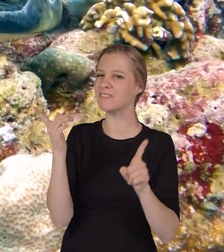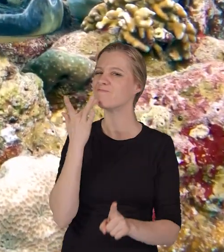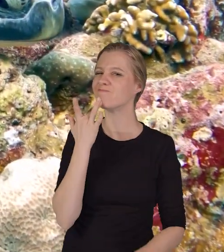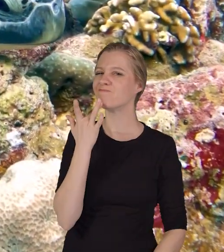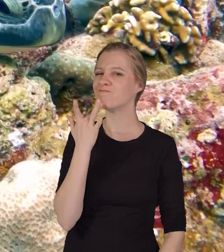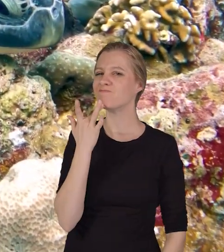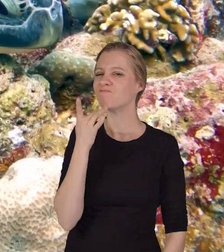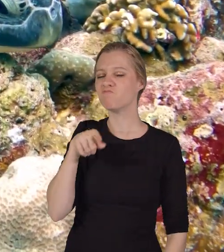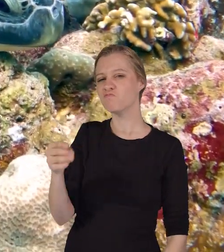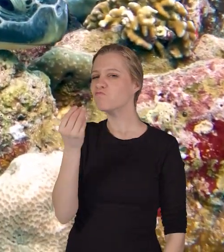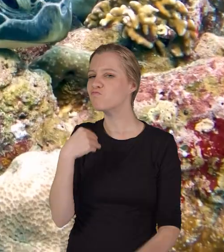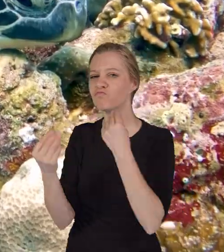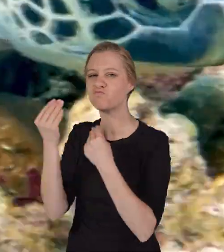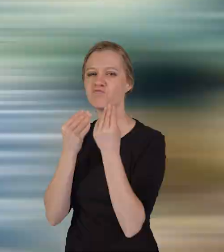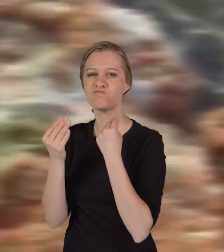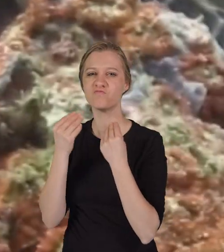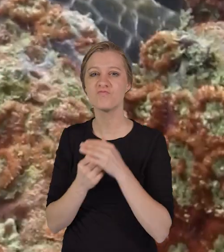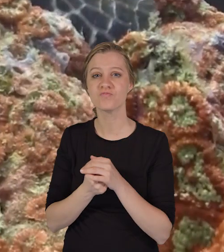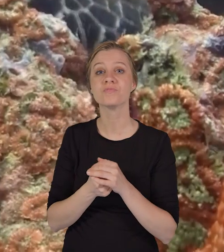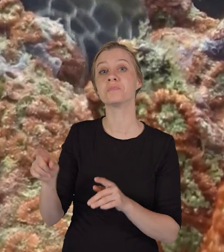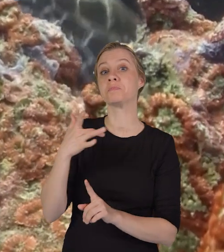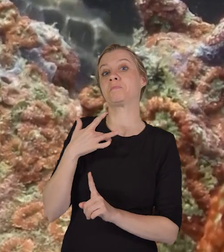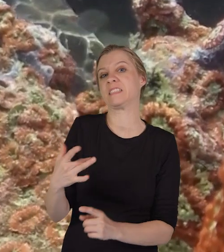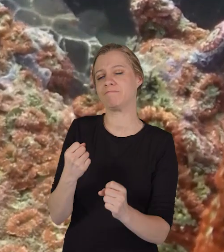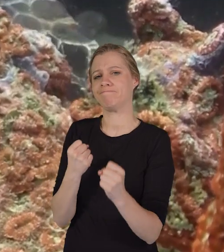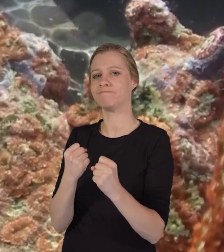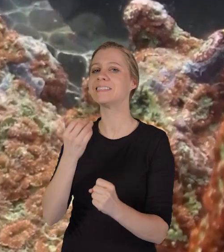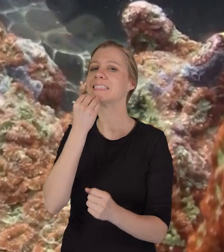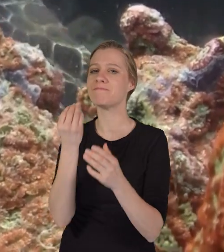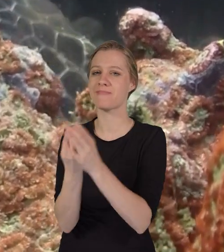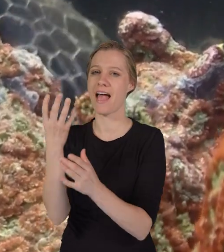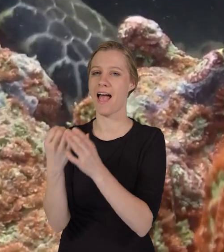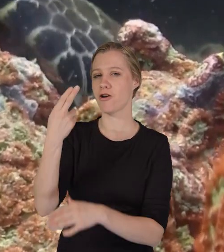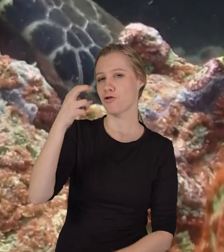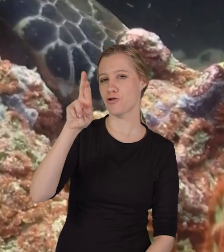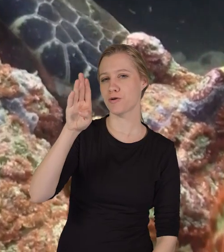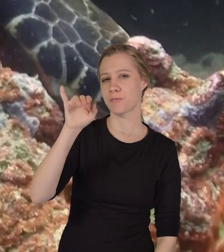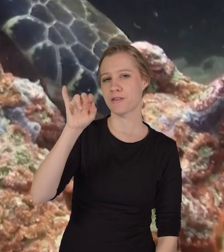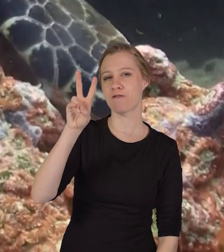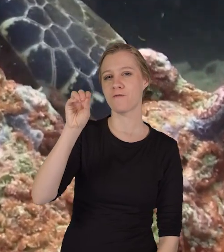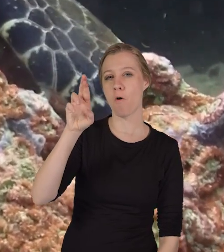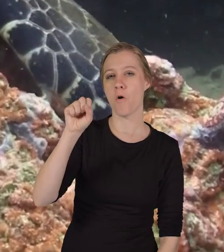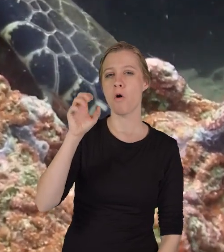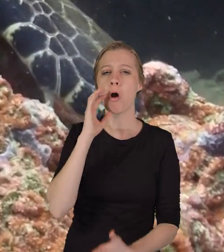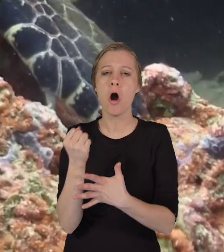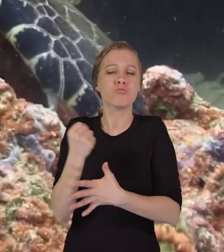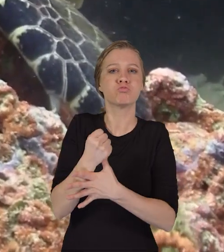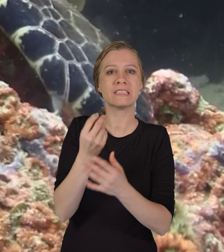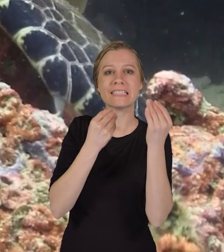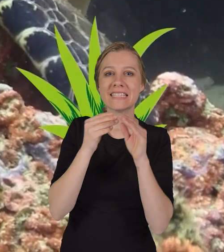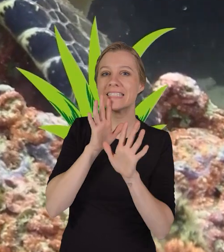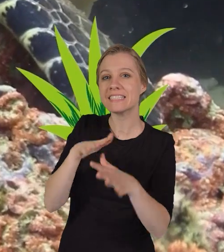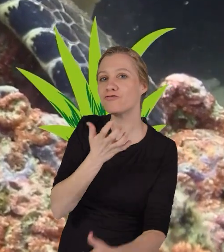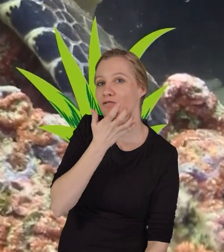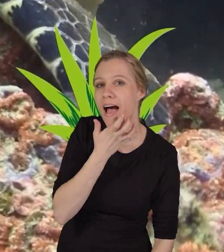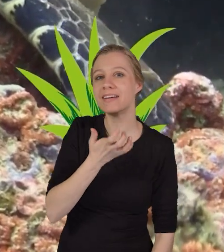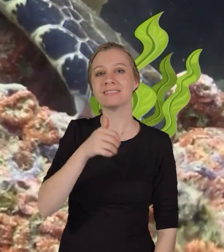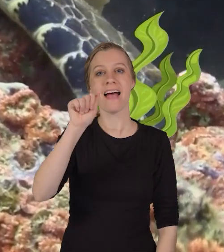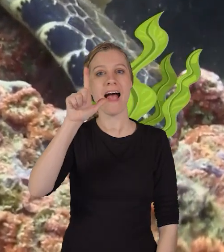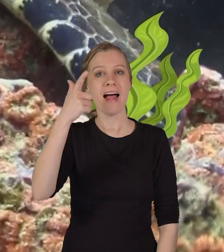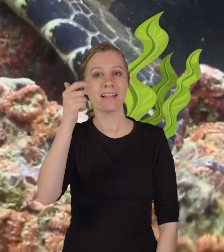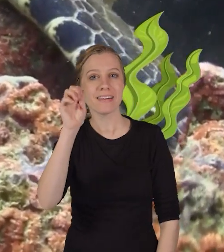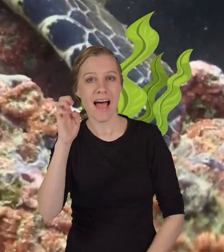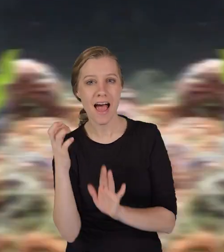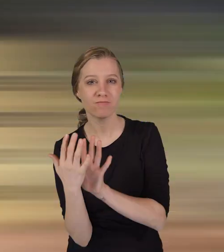different taste in their underwater menu. These ocean wanderers are mostly herbivores and primarily dine on sea grasses